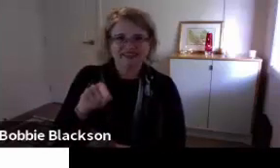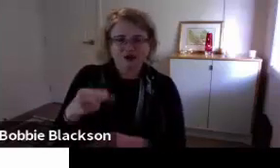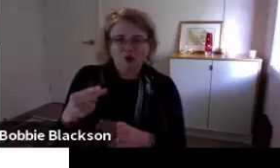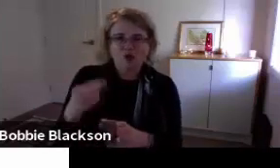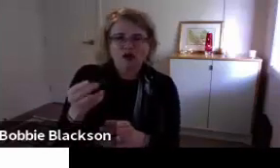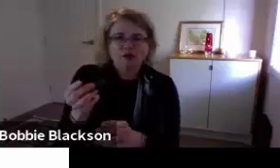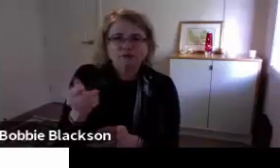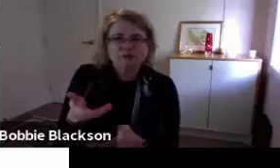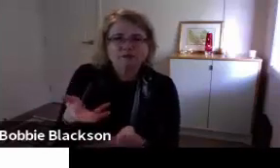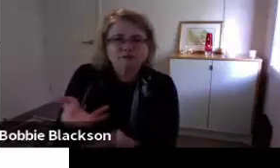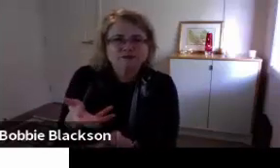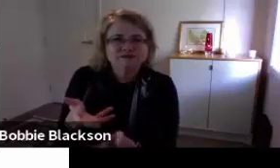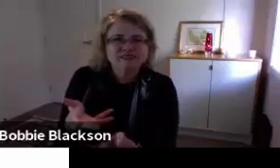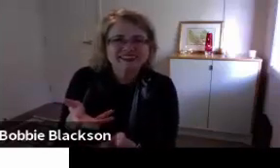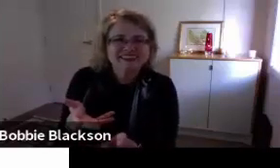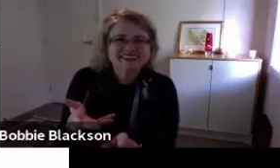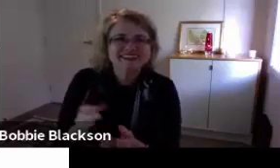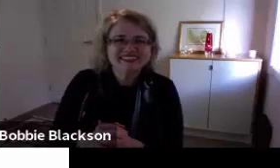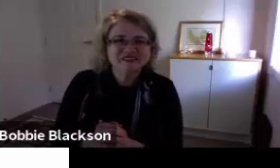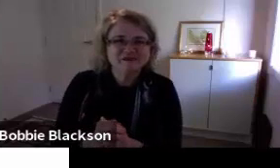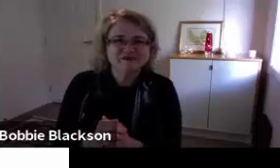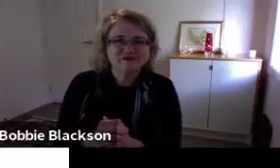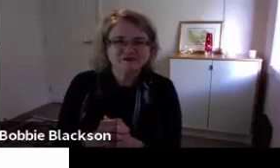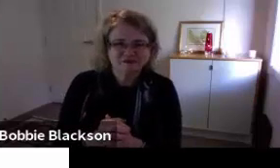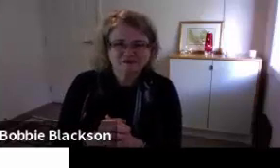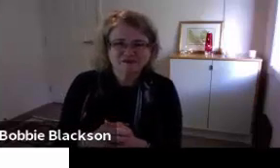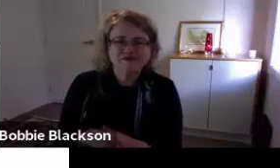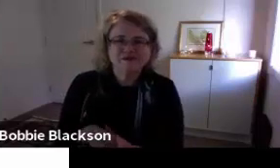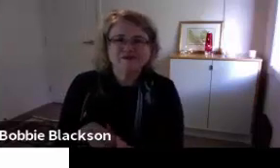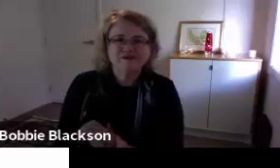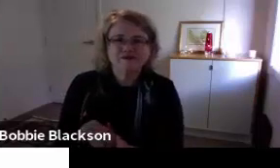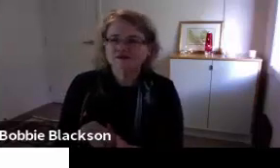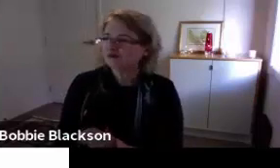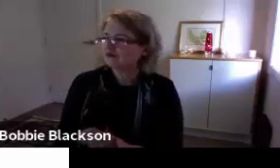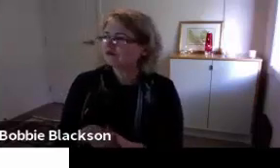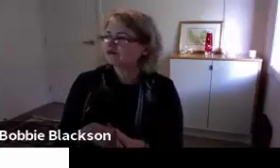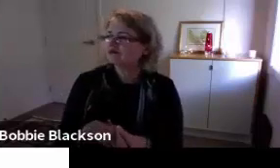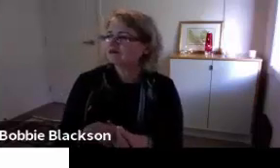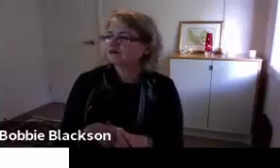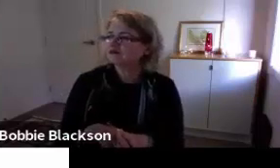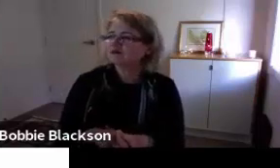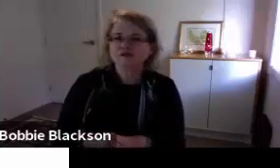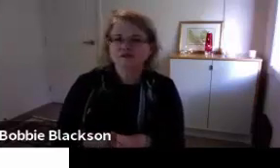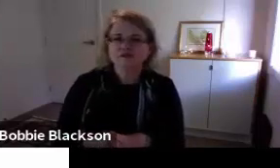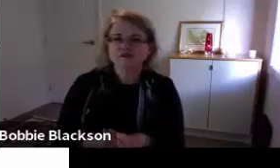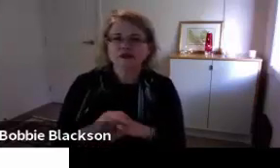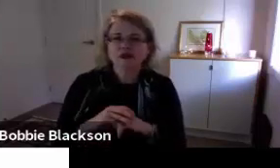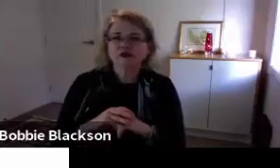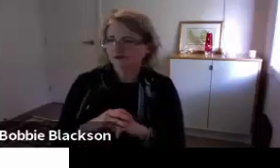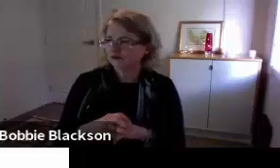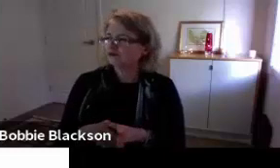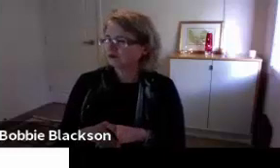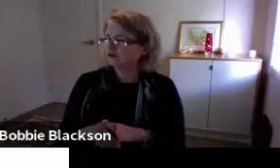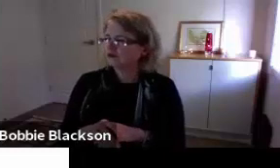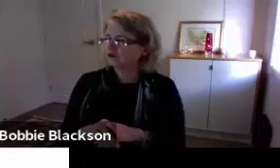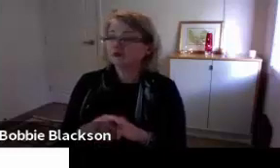is a bit easier than online because that interaction for asking for clarification for the interpreter